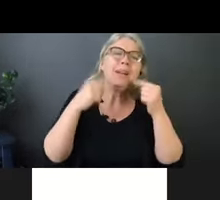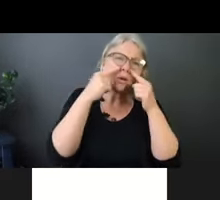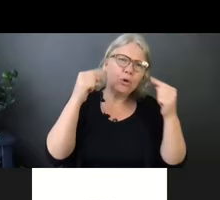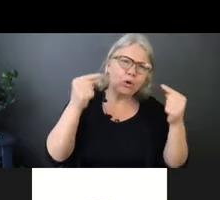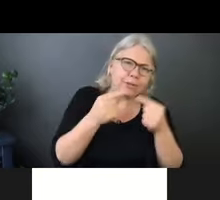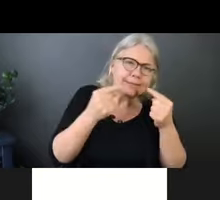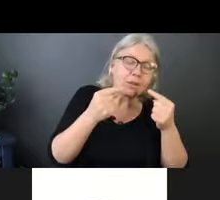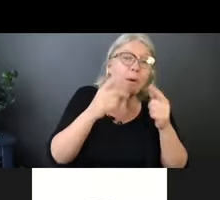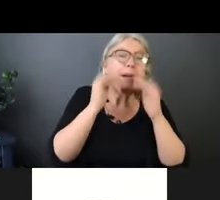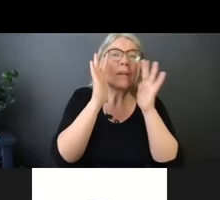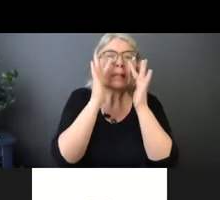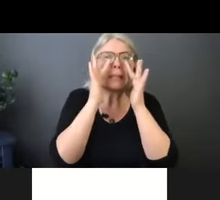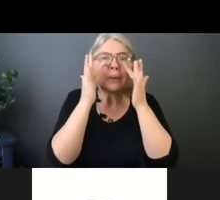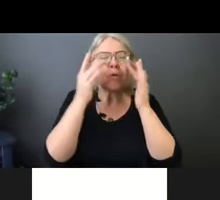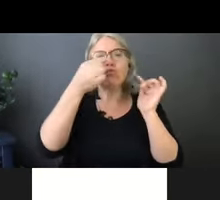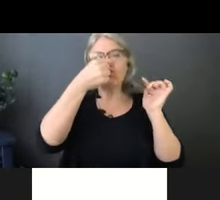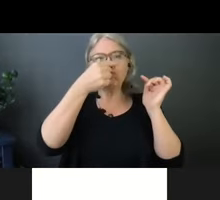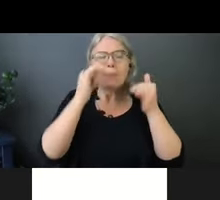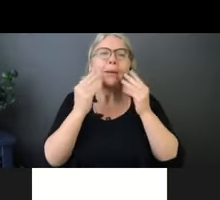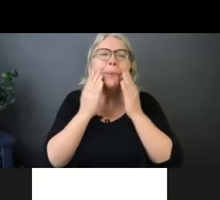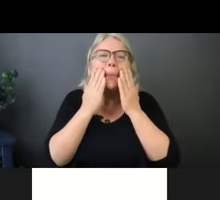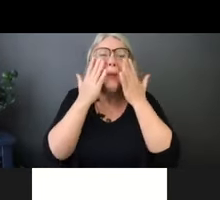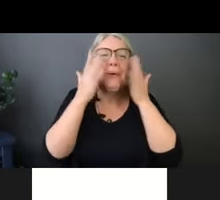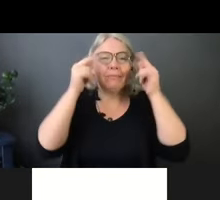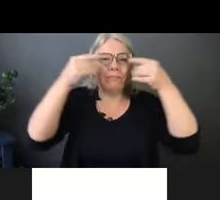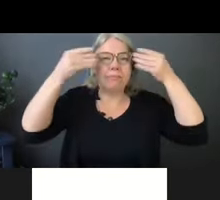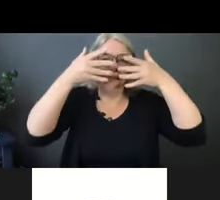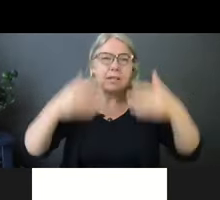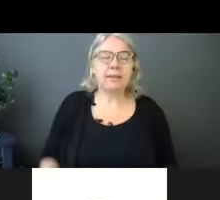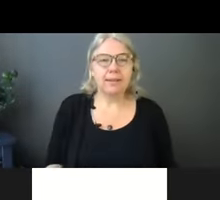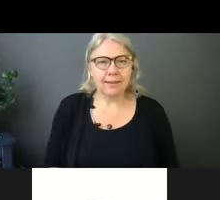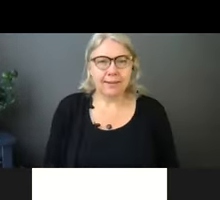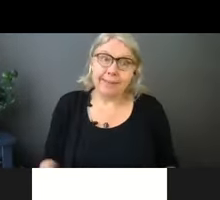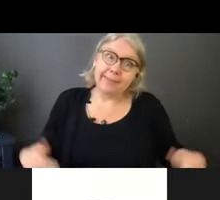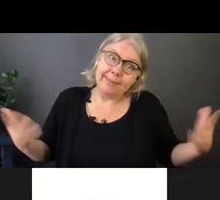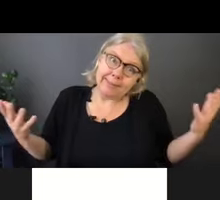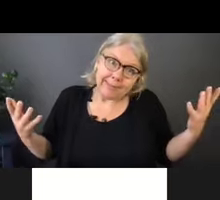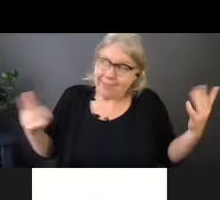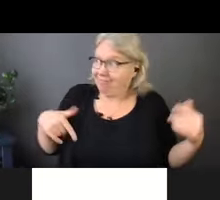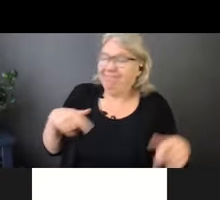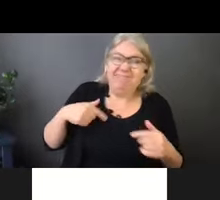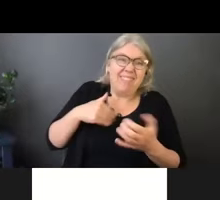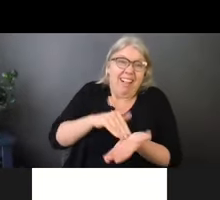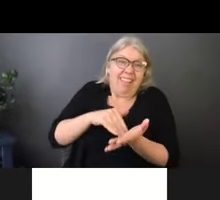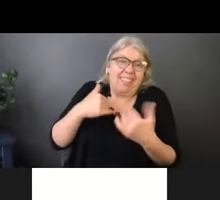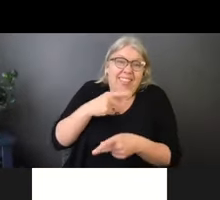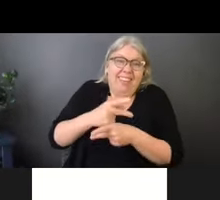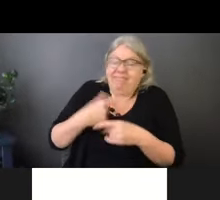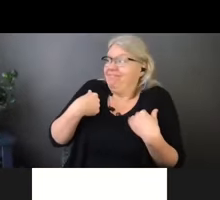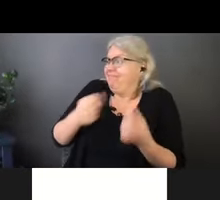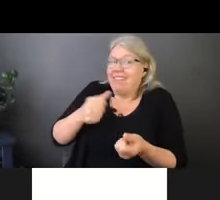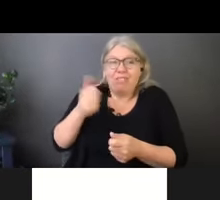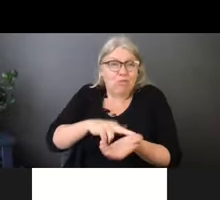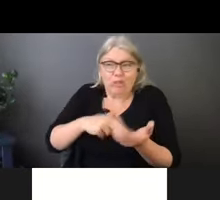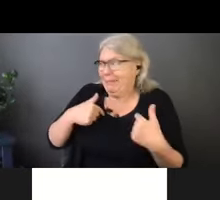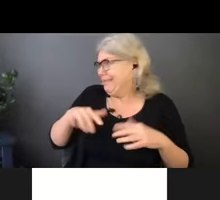to reduce that, nor have my colleagues. Um, so contacts is my, my way of getting around